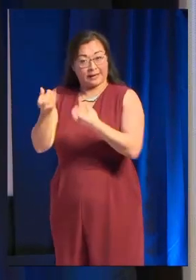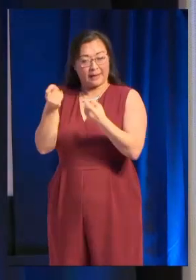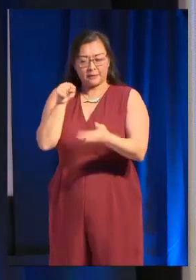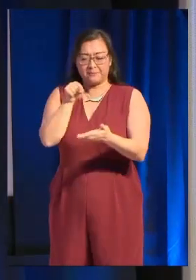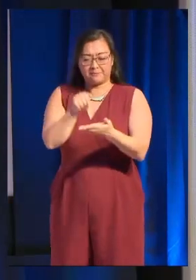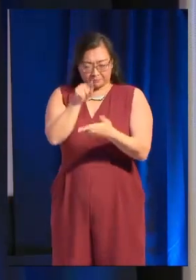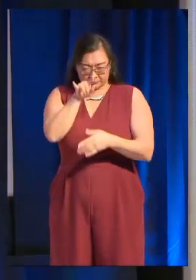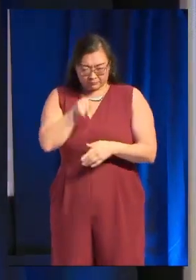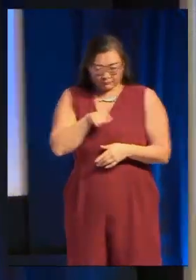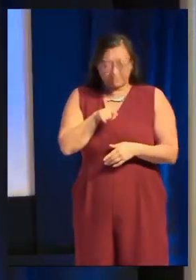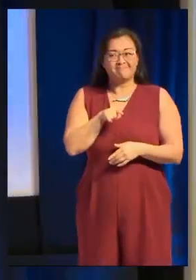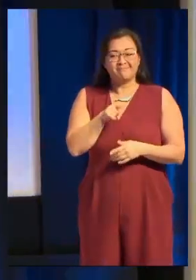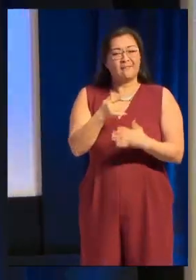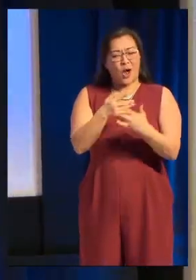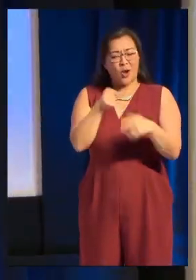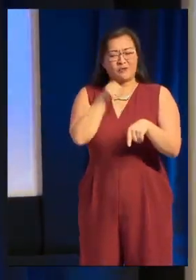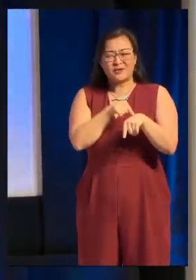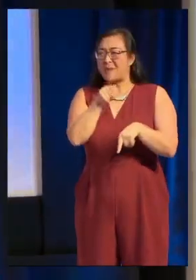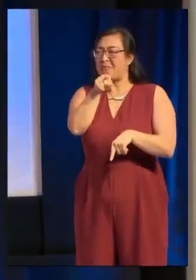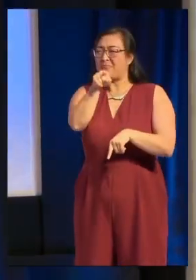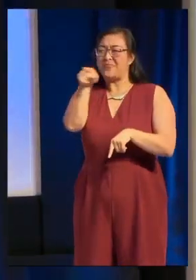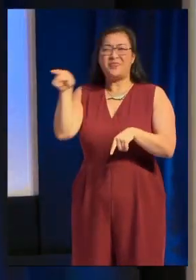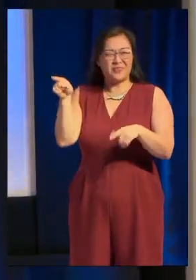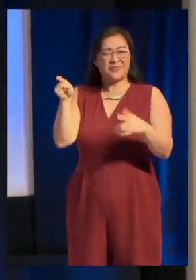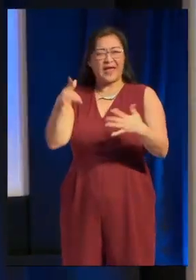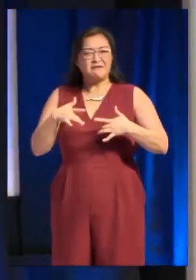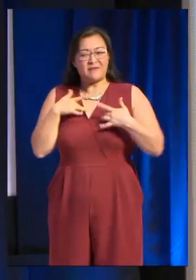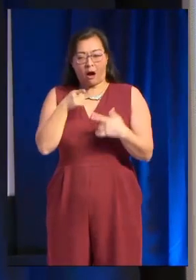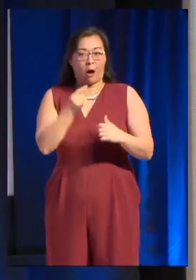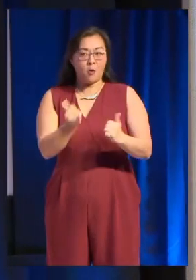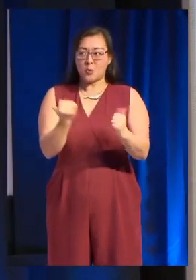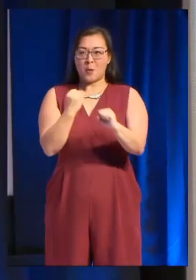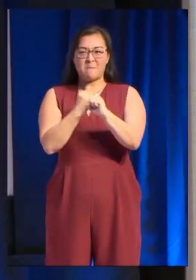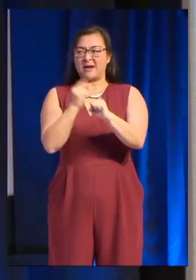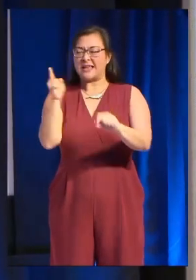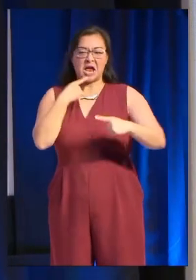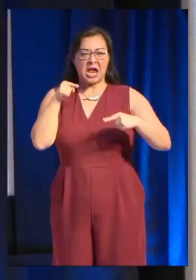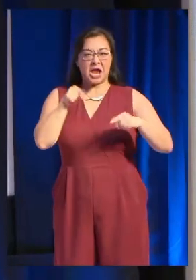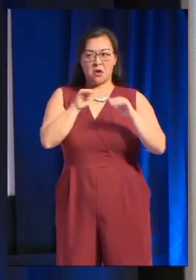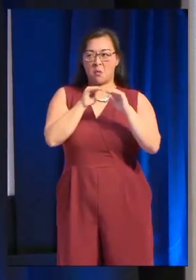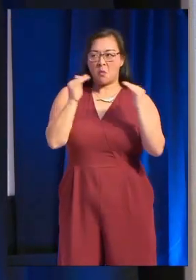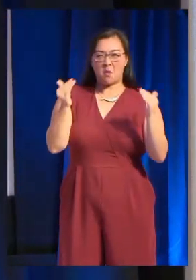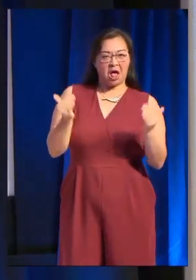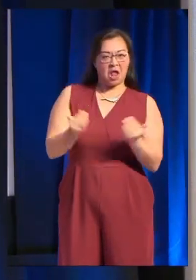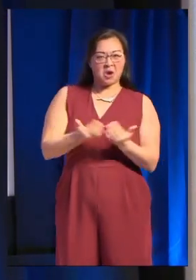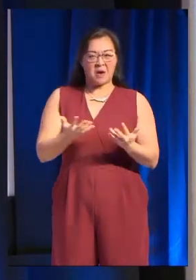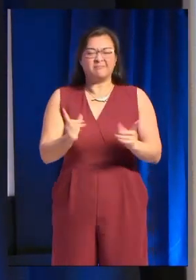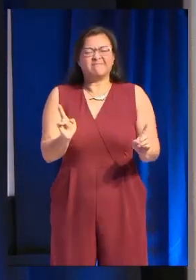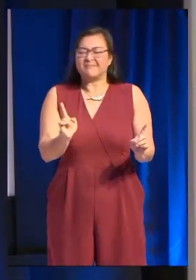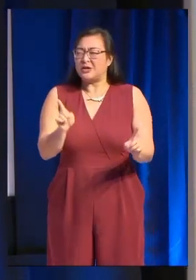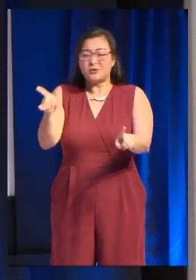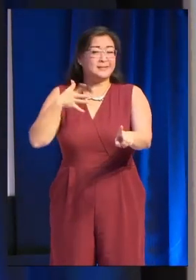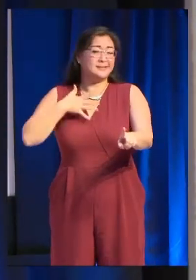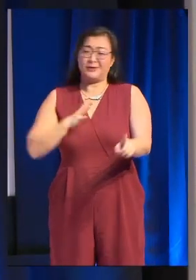marketing copy. In a world where blah blah. You don't need to do that. You need to speak as yourself. Be